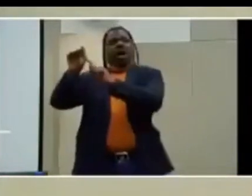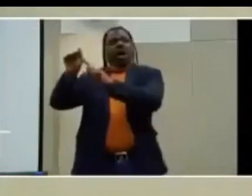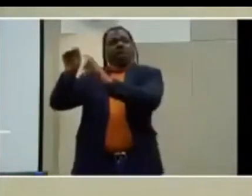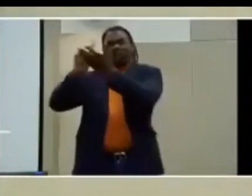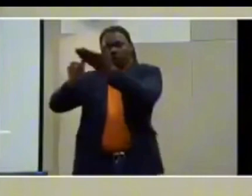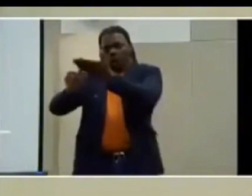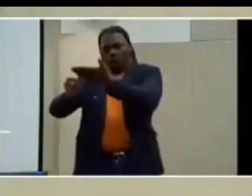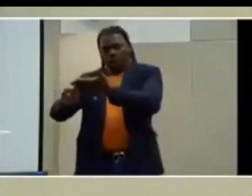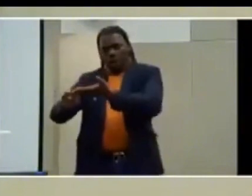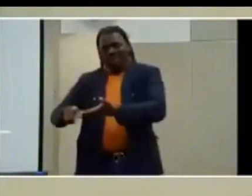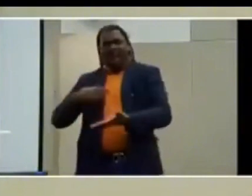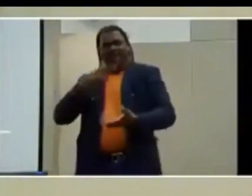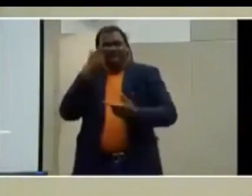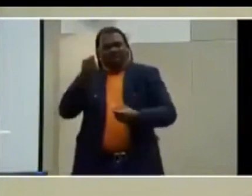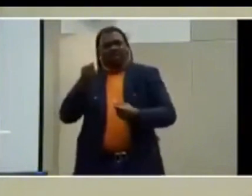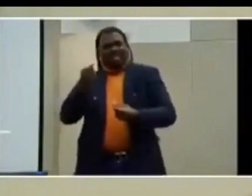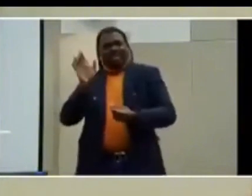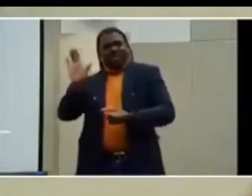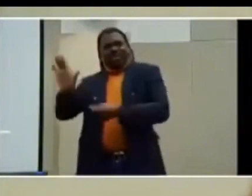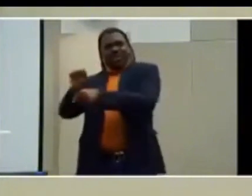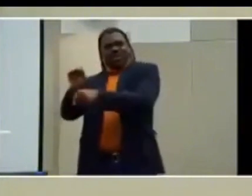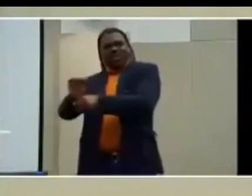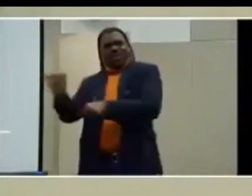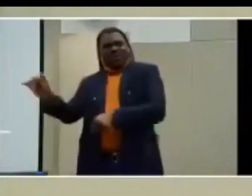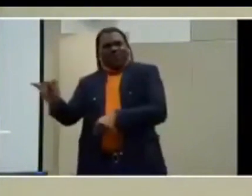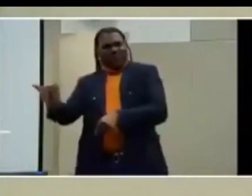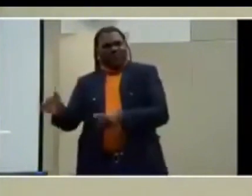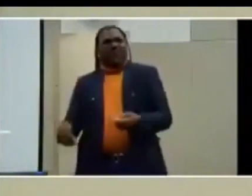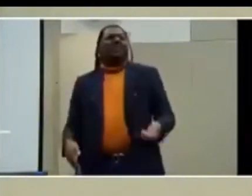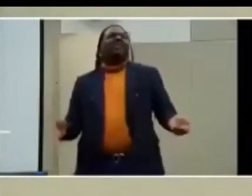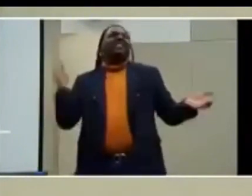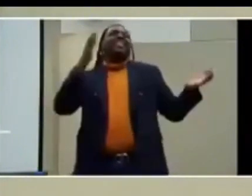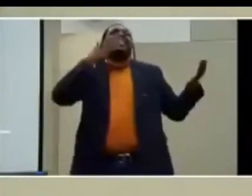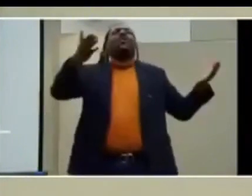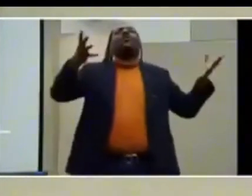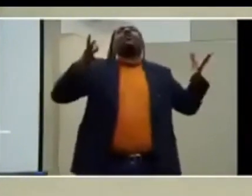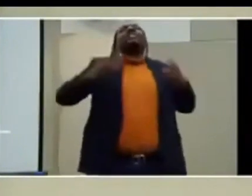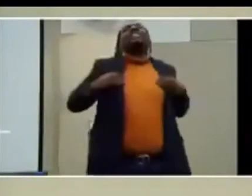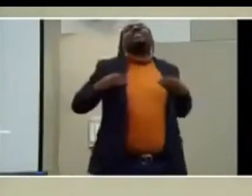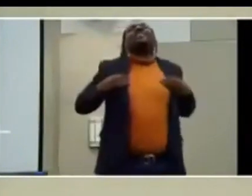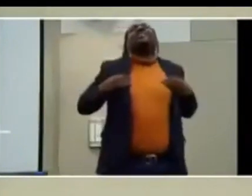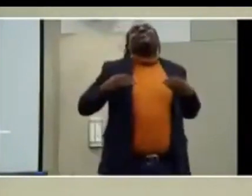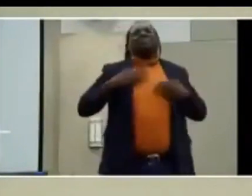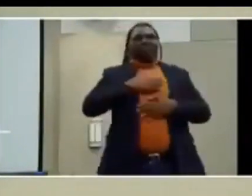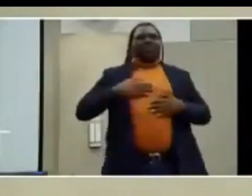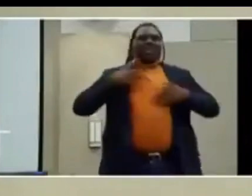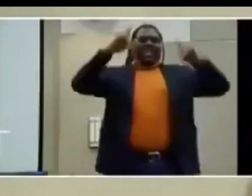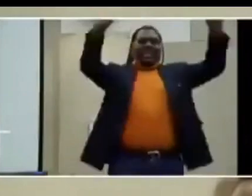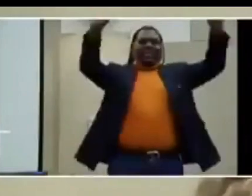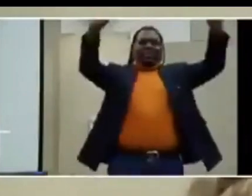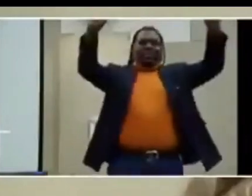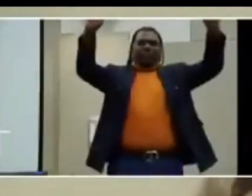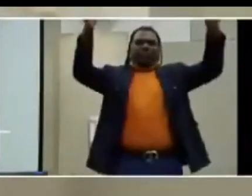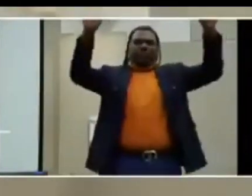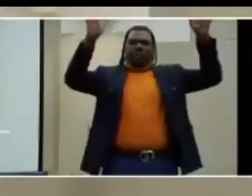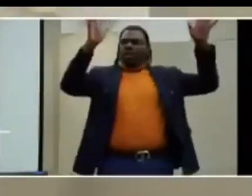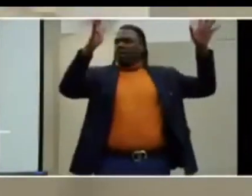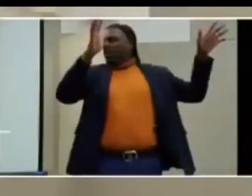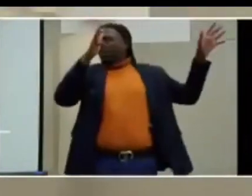I'm very interested in the work that you're doing. And thanks for receiving me here. I appreciate it. Thank you.